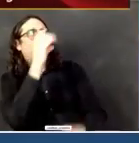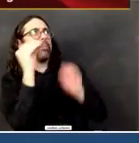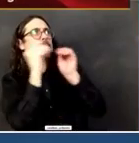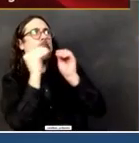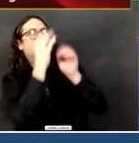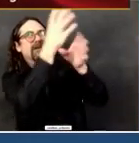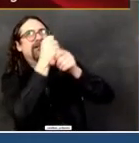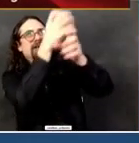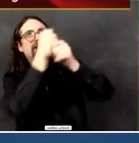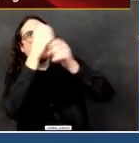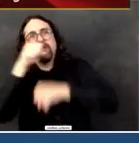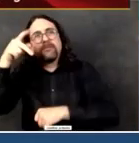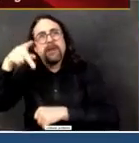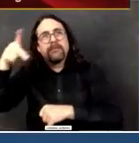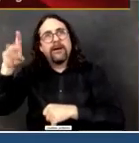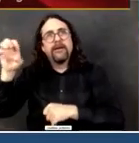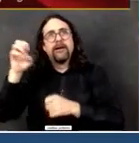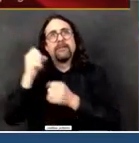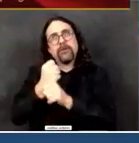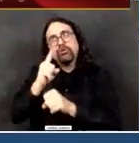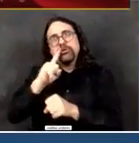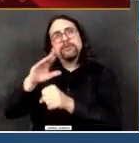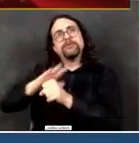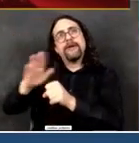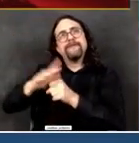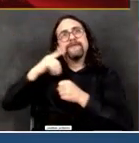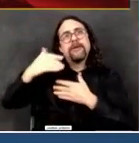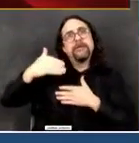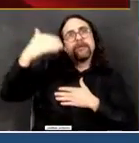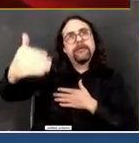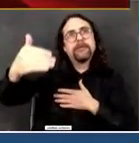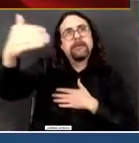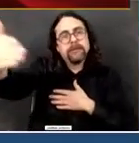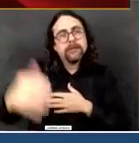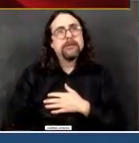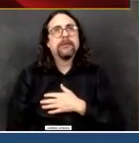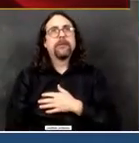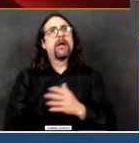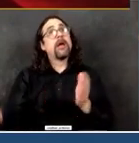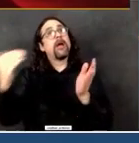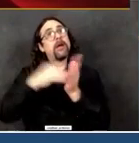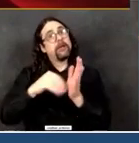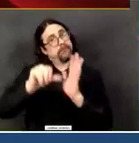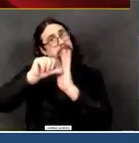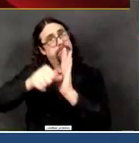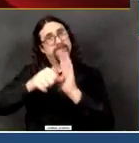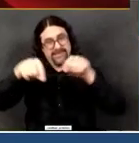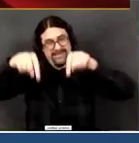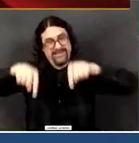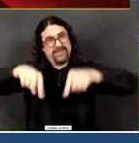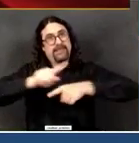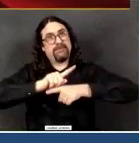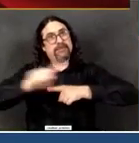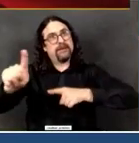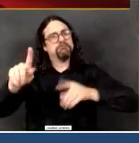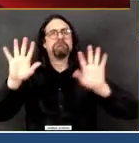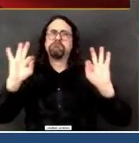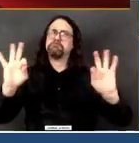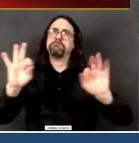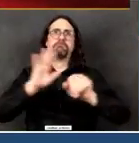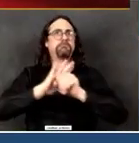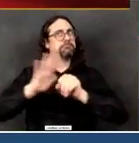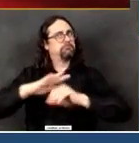Next week, we have real challenges we must address over the next few days. And again, when I say this week, I mean this coming week,